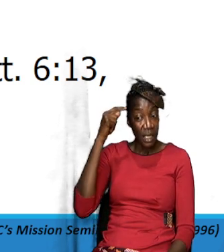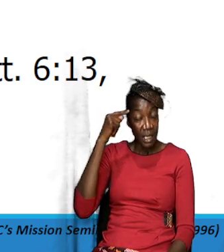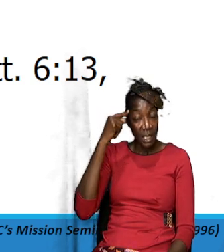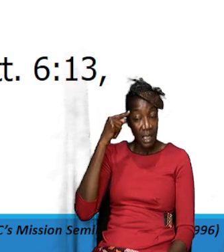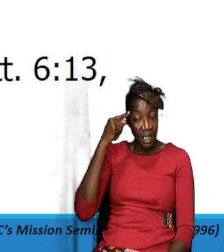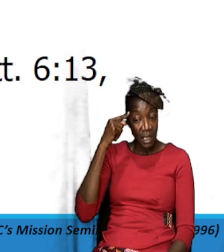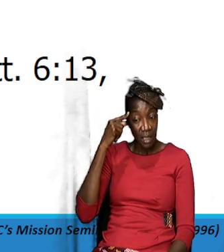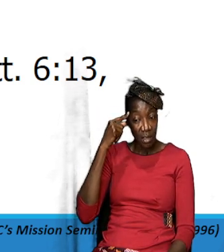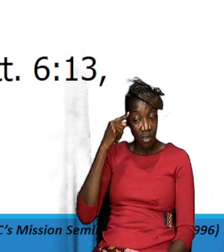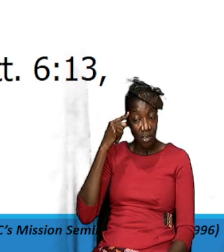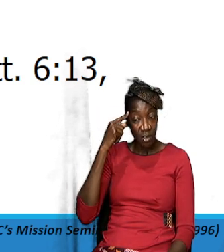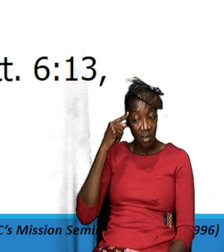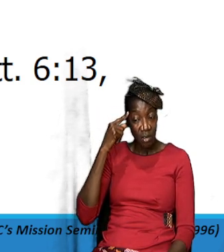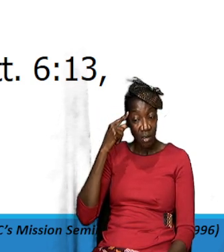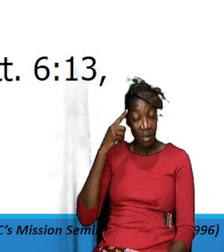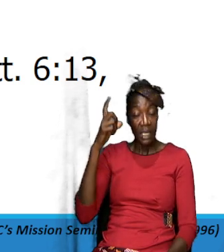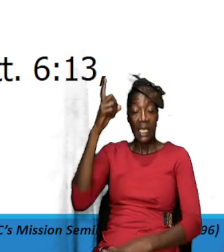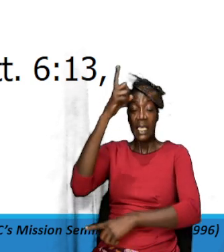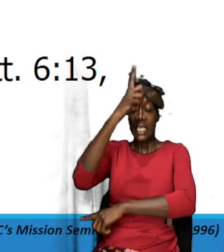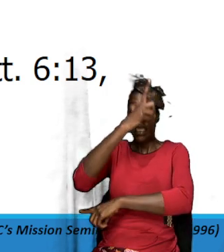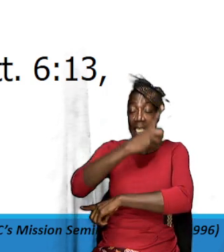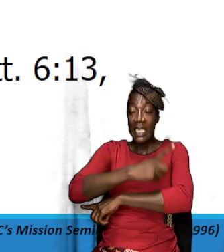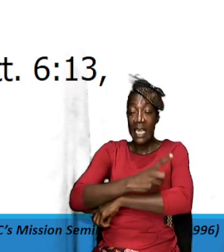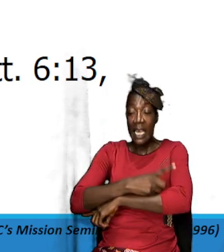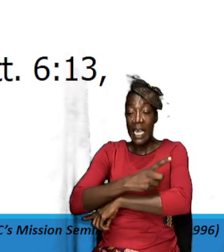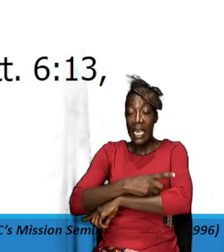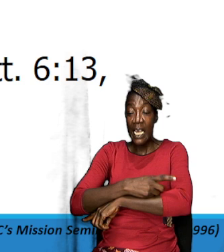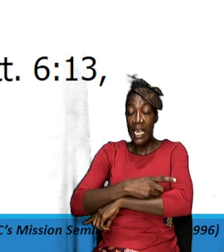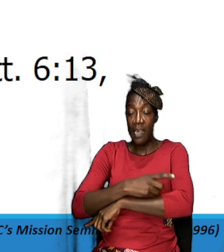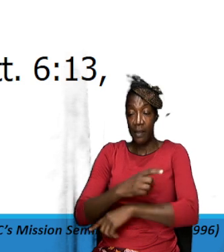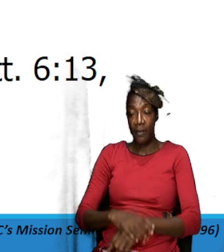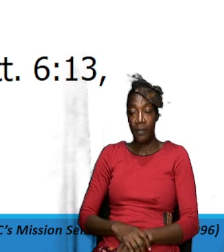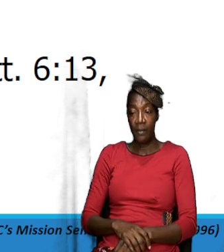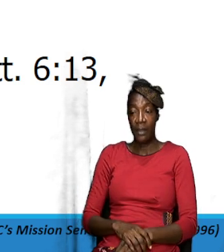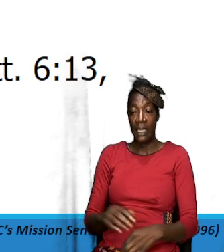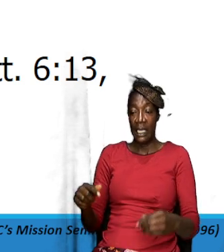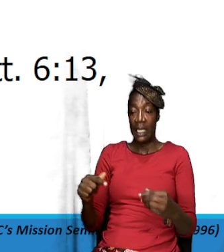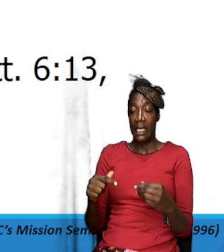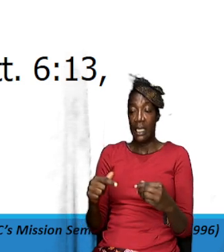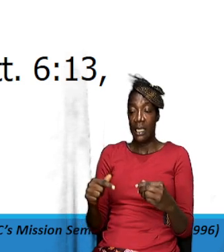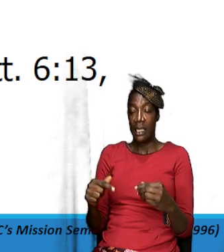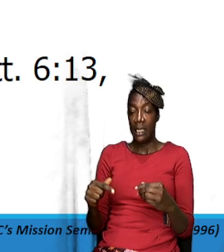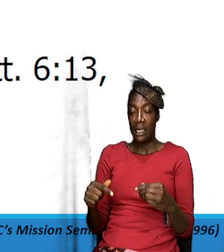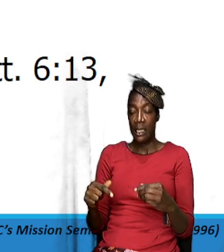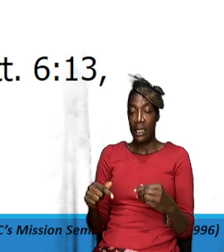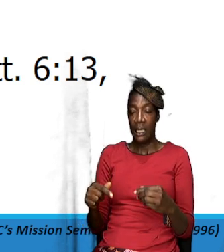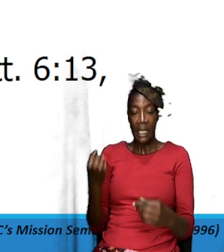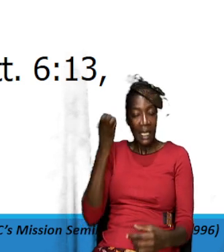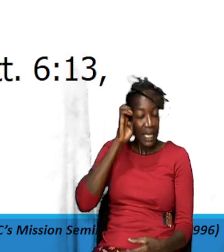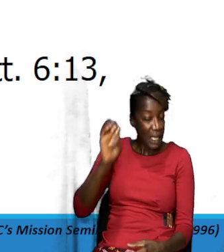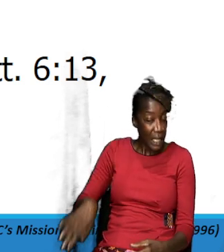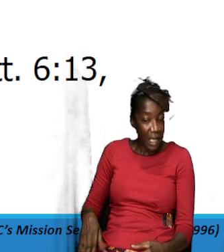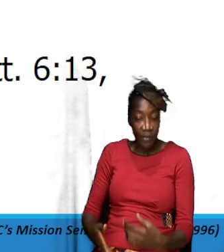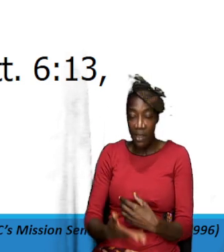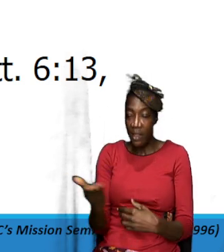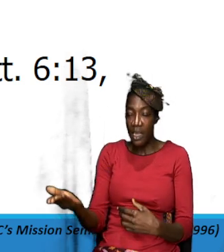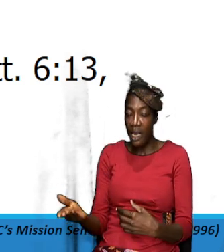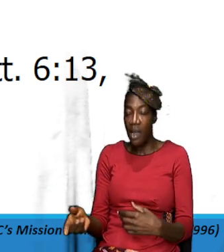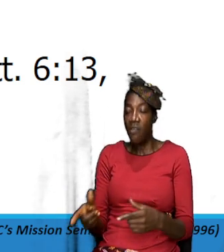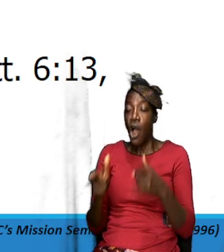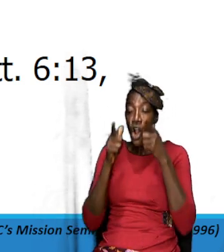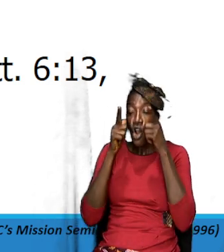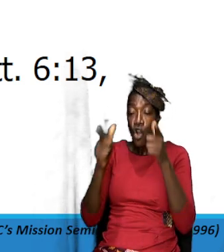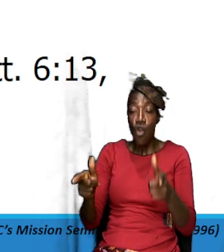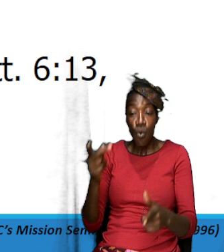suffice the day to the day the eve thereof and so we are to be looking for our daily